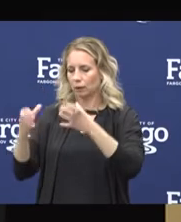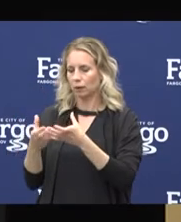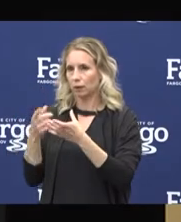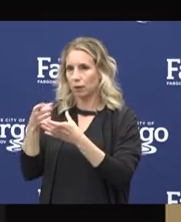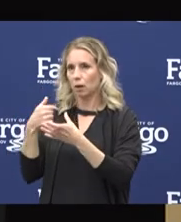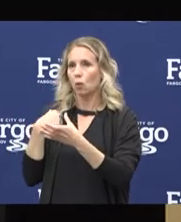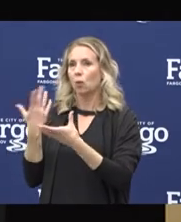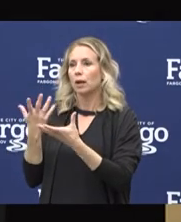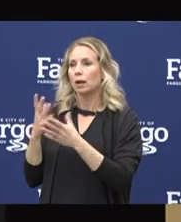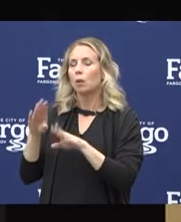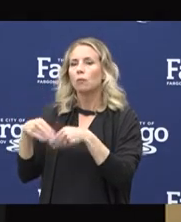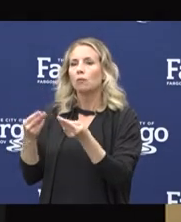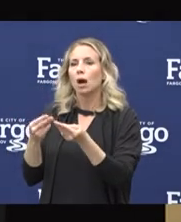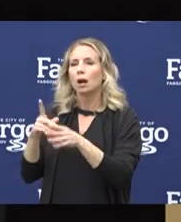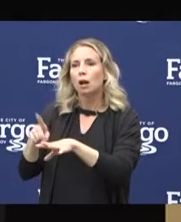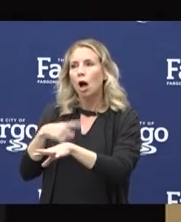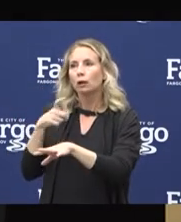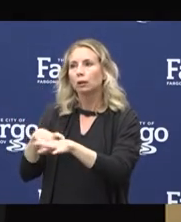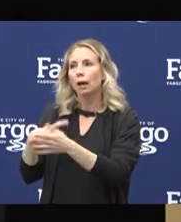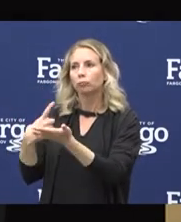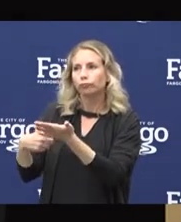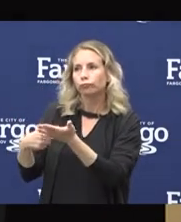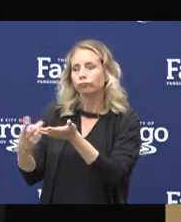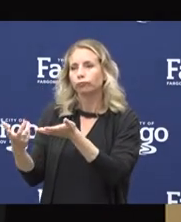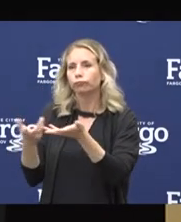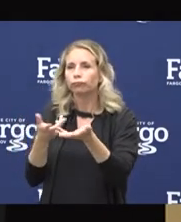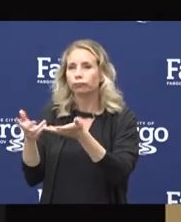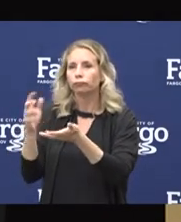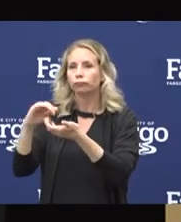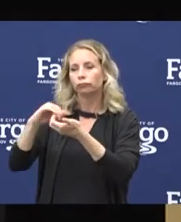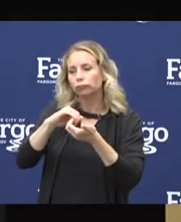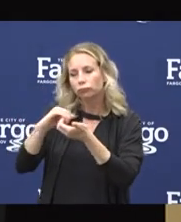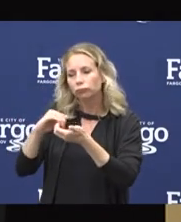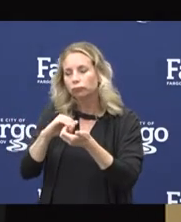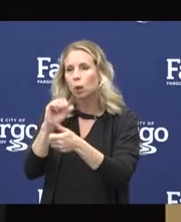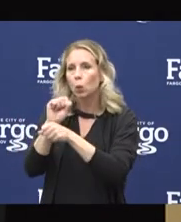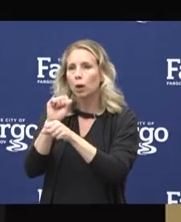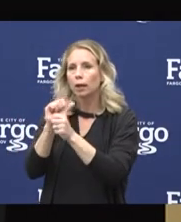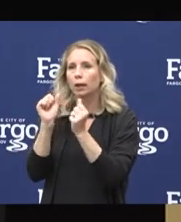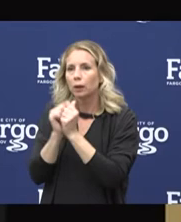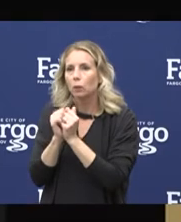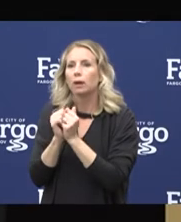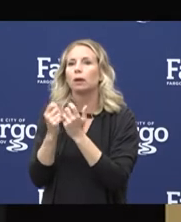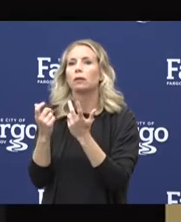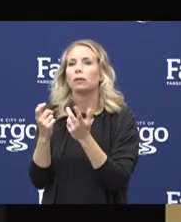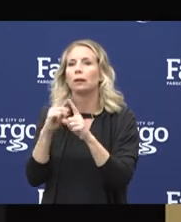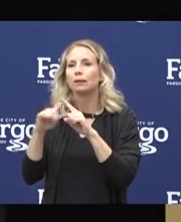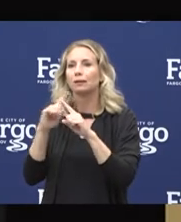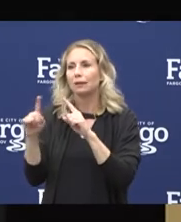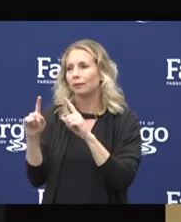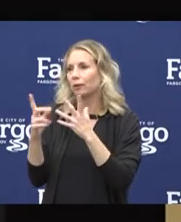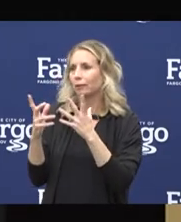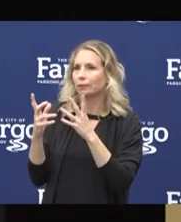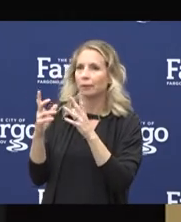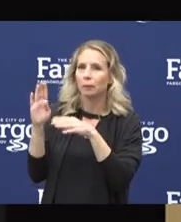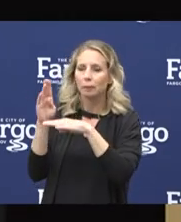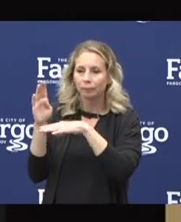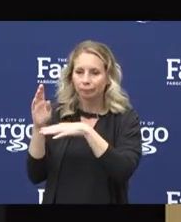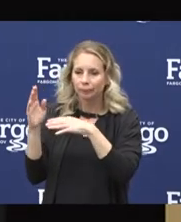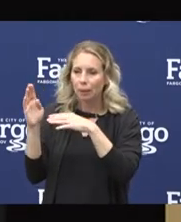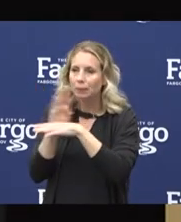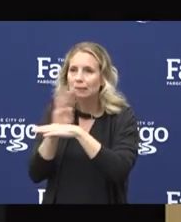-term liaisons that are working with our facilities, long-term care facilities, assisted living facilities,